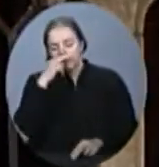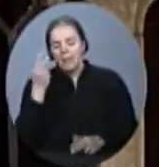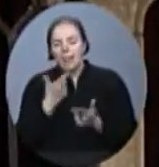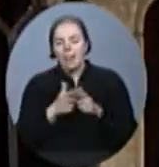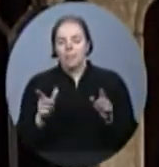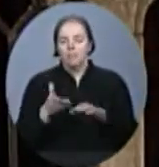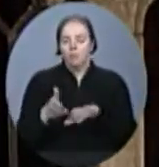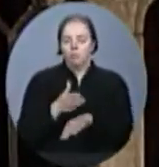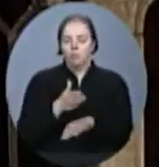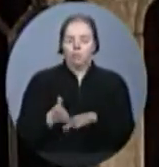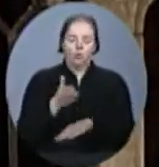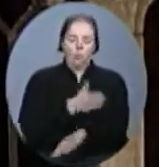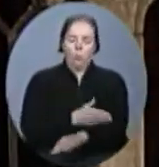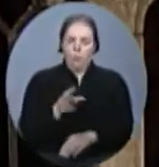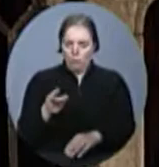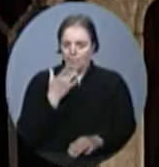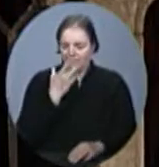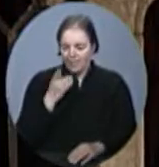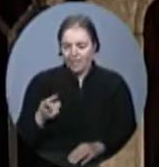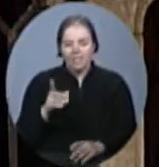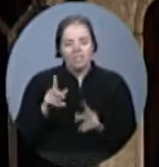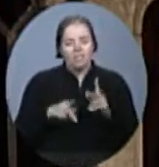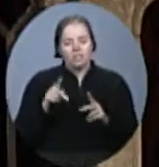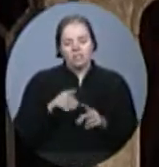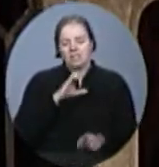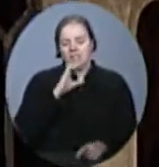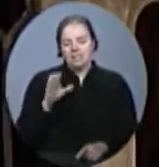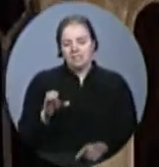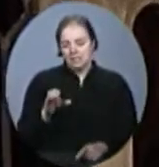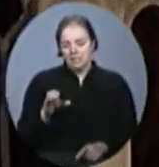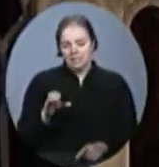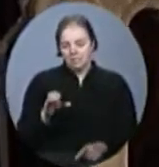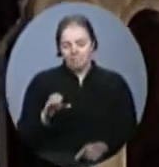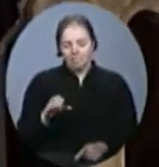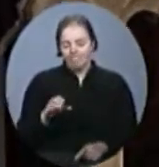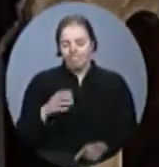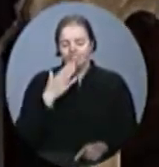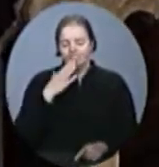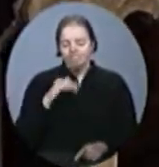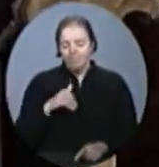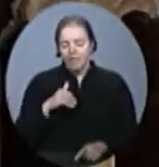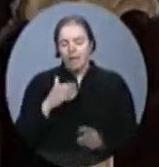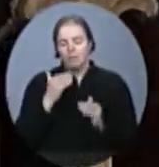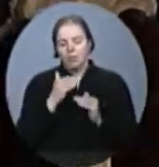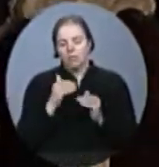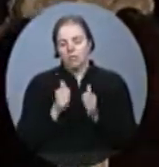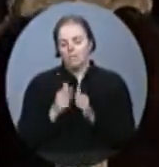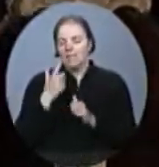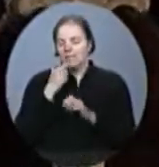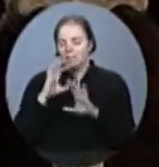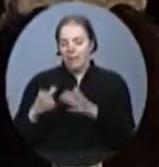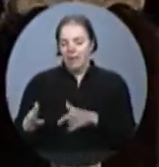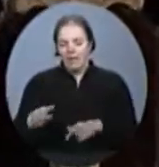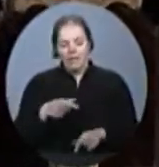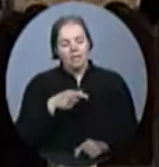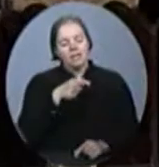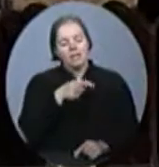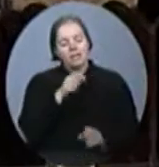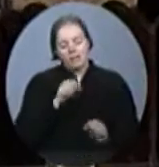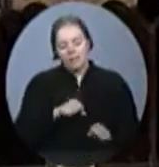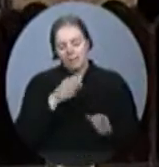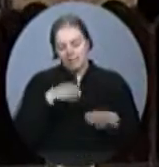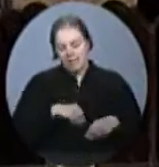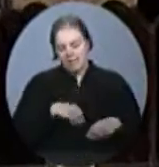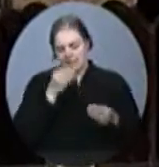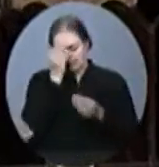they're obviously just in it for themselves. Can the Minister of Public Safety inform this House how this government will continue to stand with victims and indeed